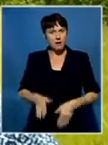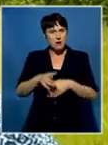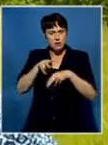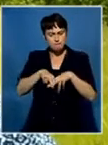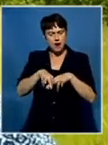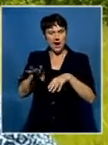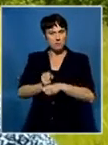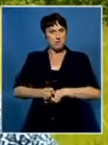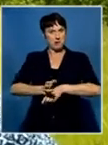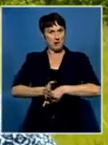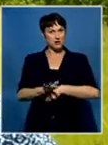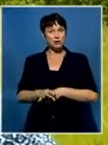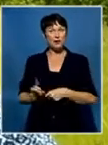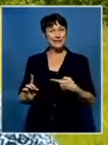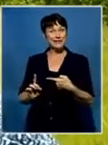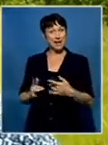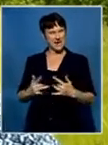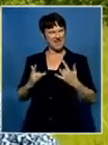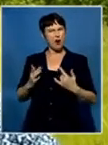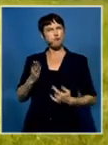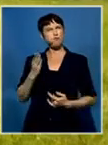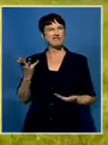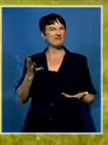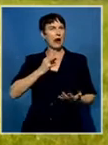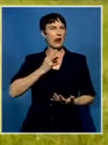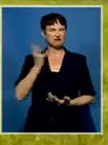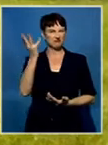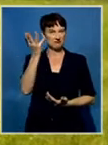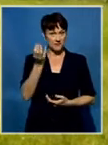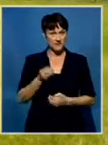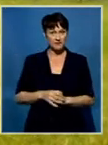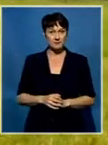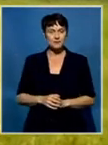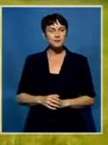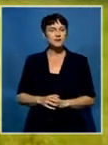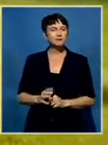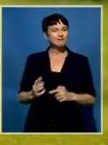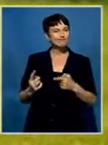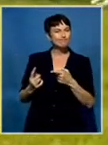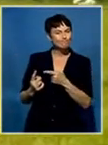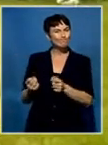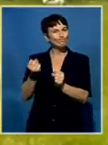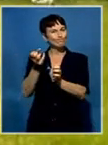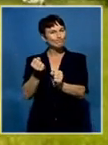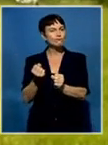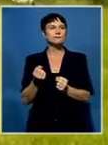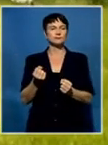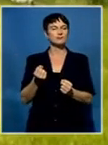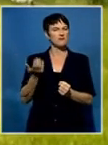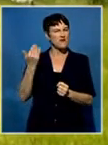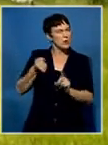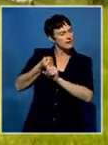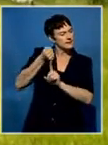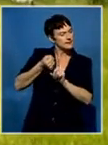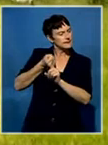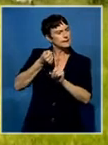legs. And that man is still alive, he lives somewhere in England. For Siahua and many other struggle veterans, Hany's